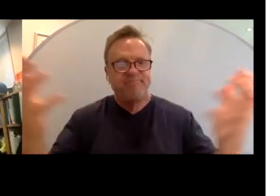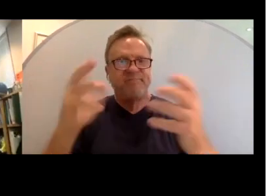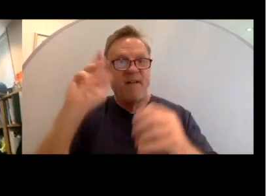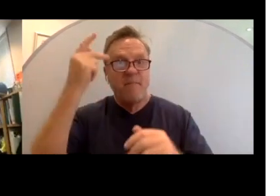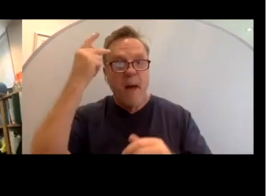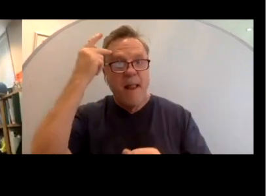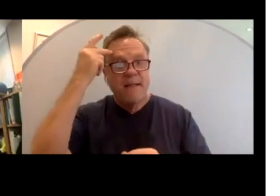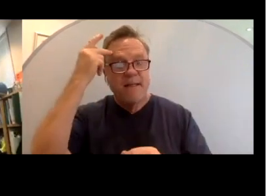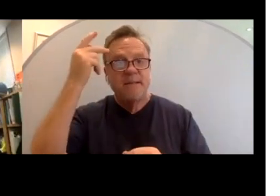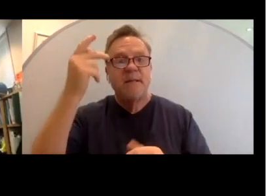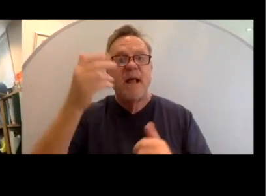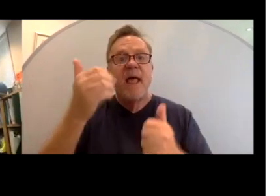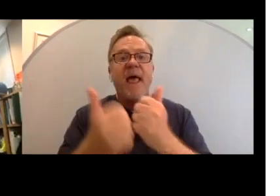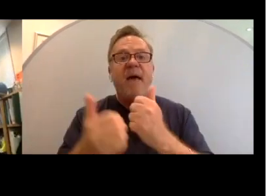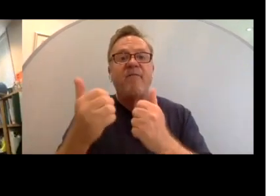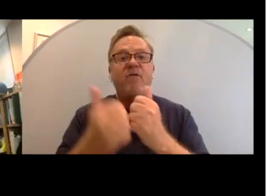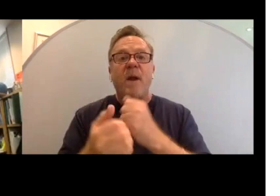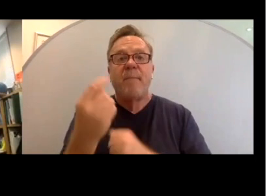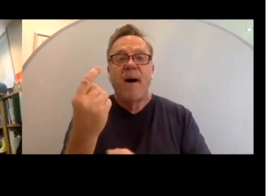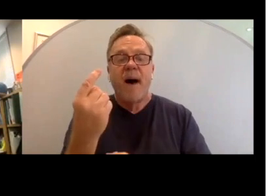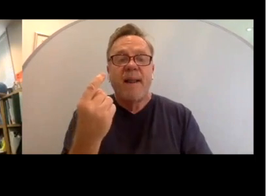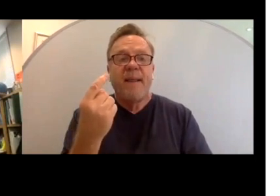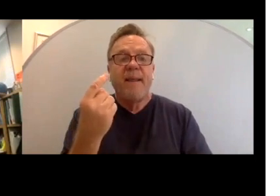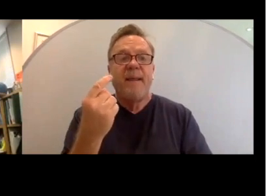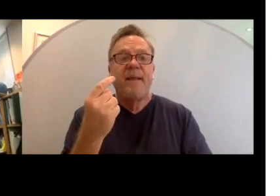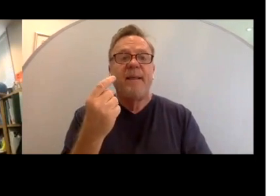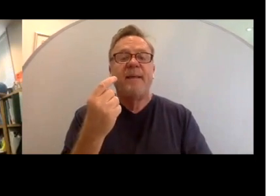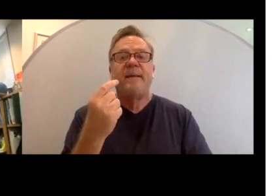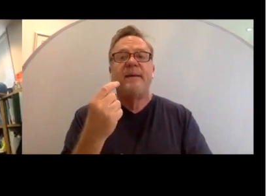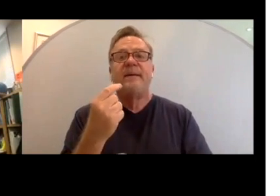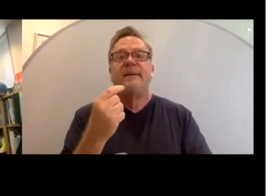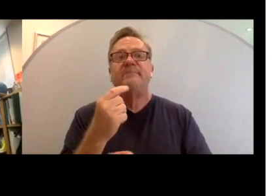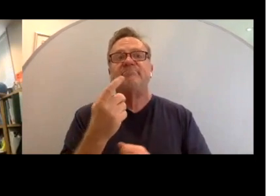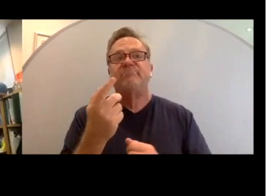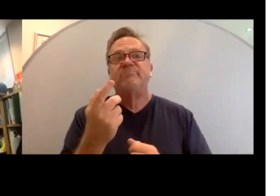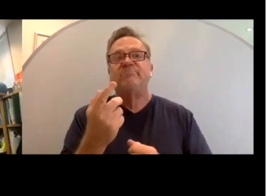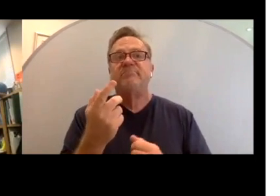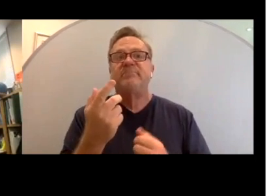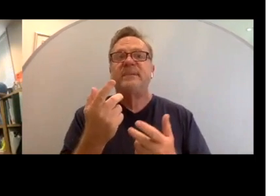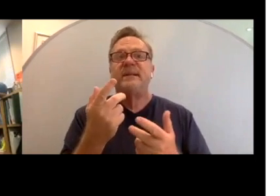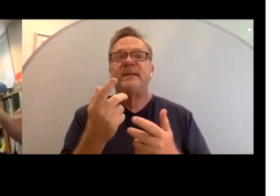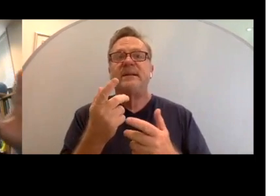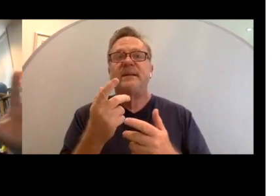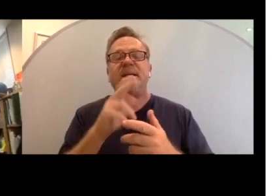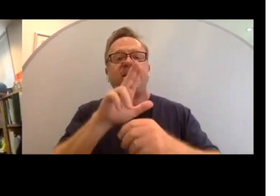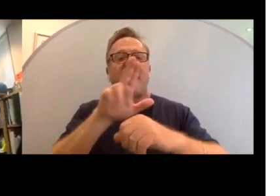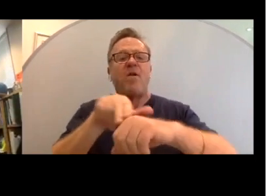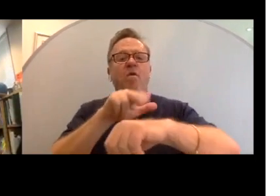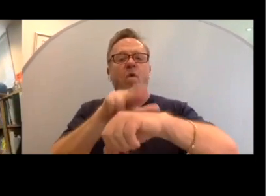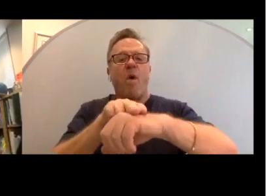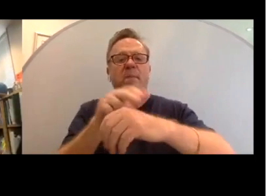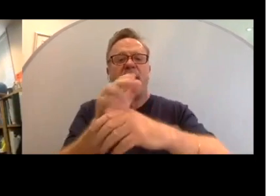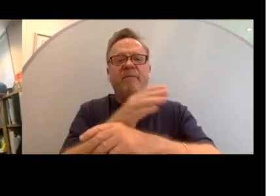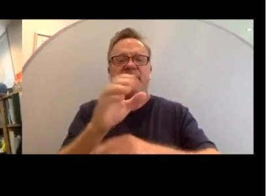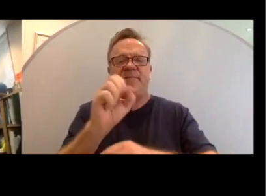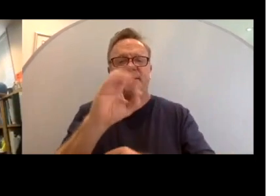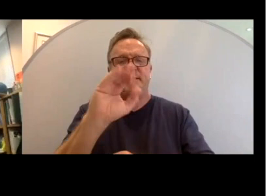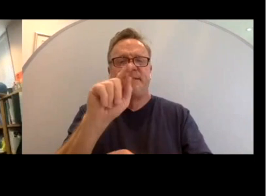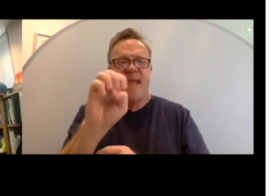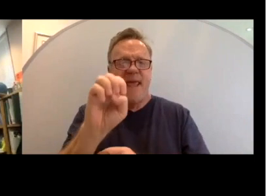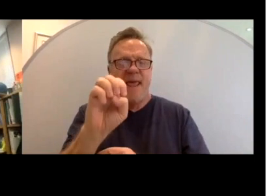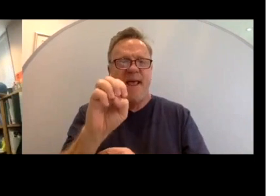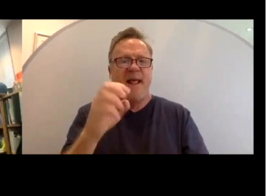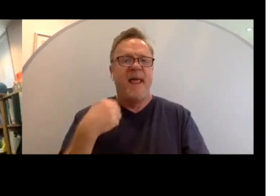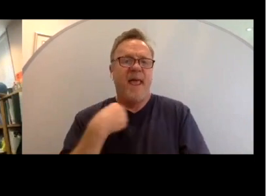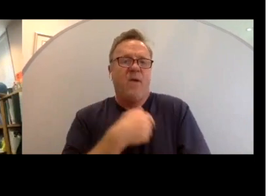everybody is on a normative scale, and that we